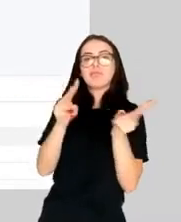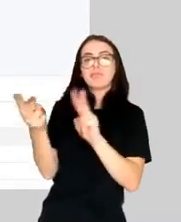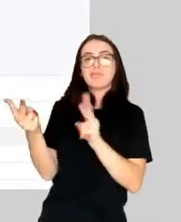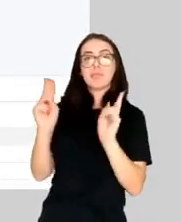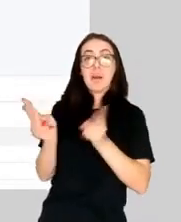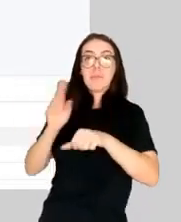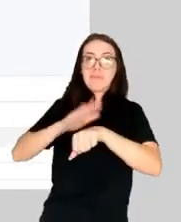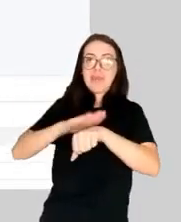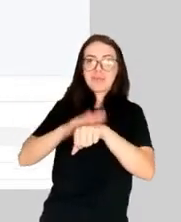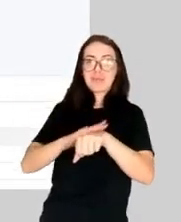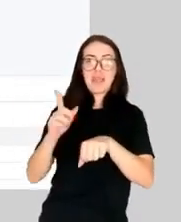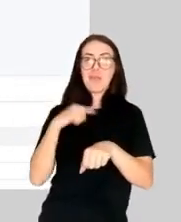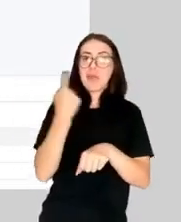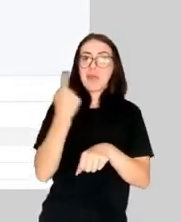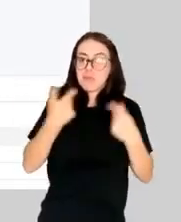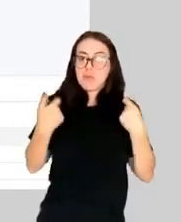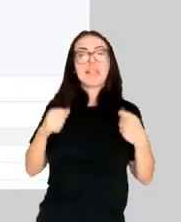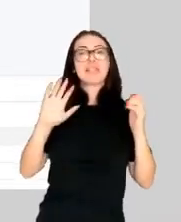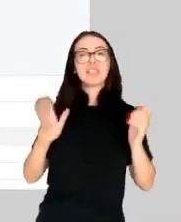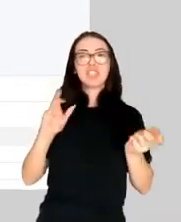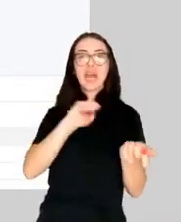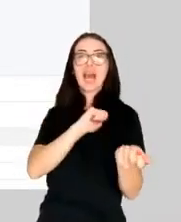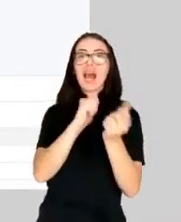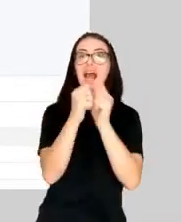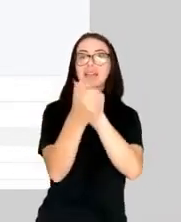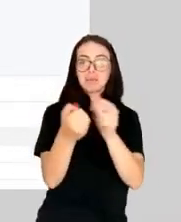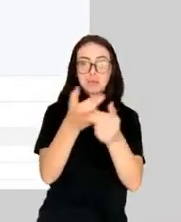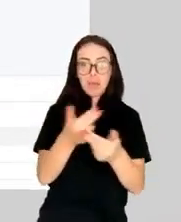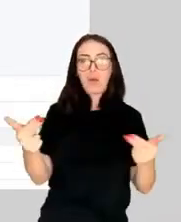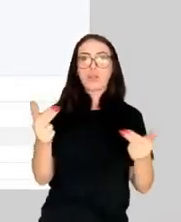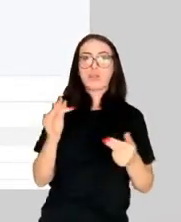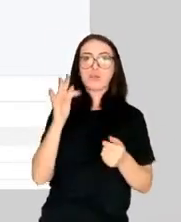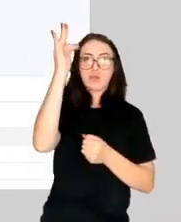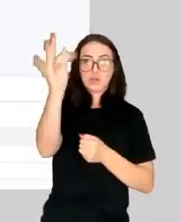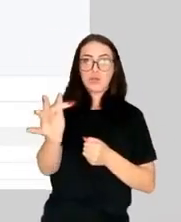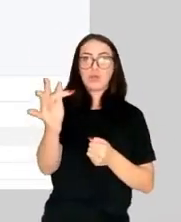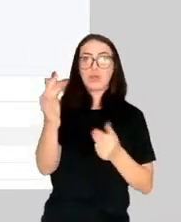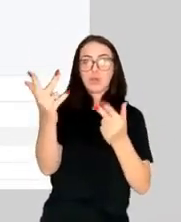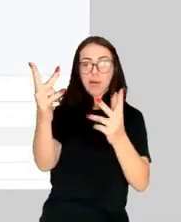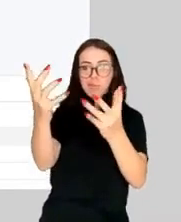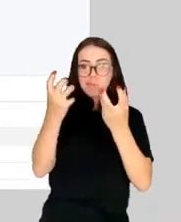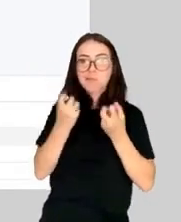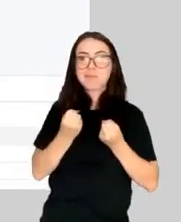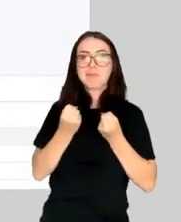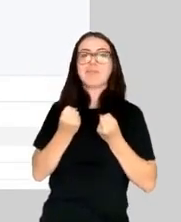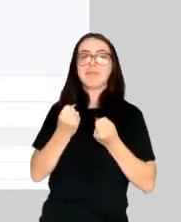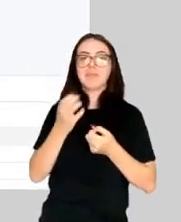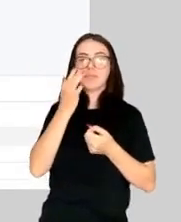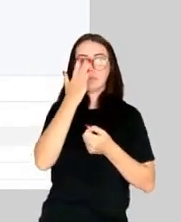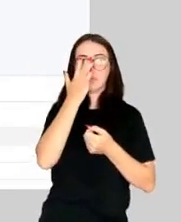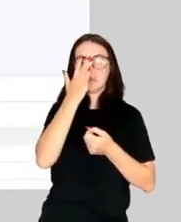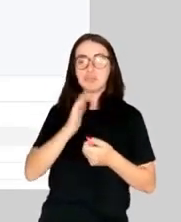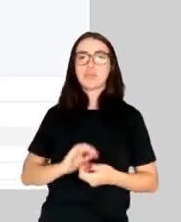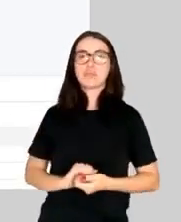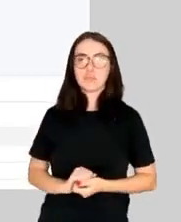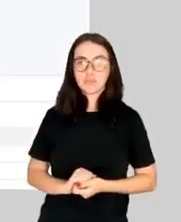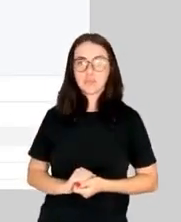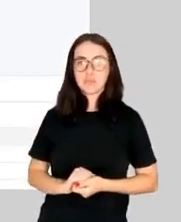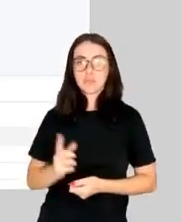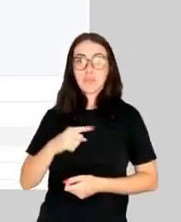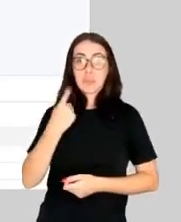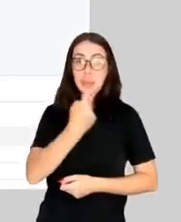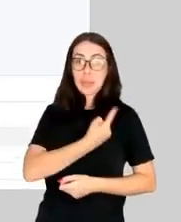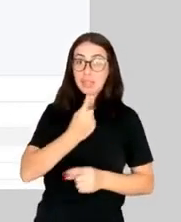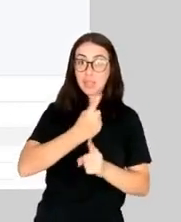Another enormous tax on reporting we discovered when we went out into the field and talked to people happens, of course, with structured